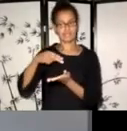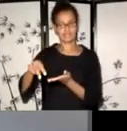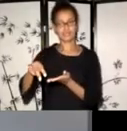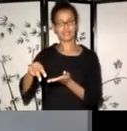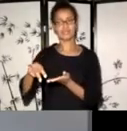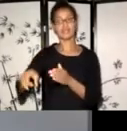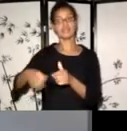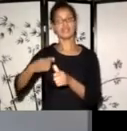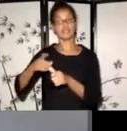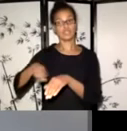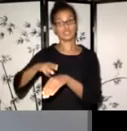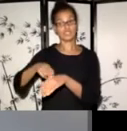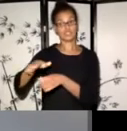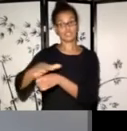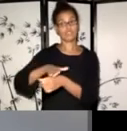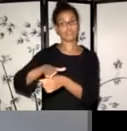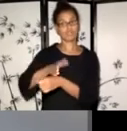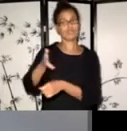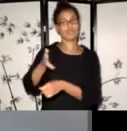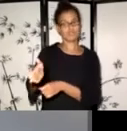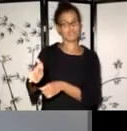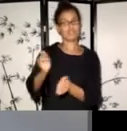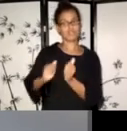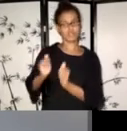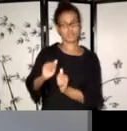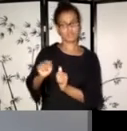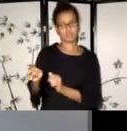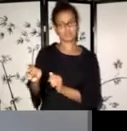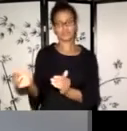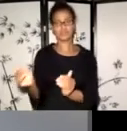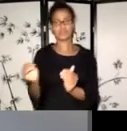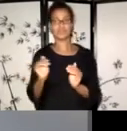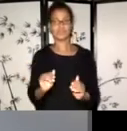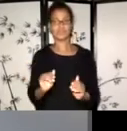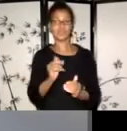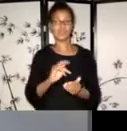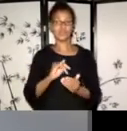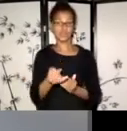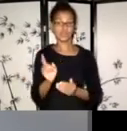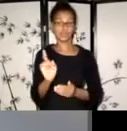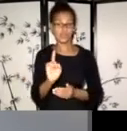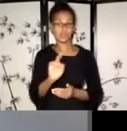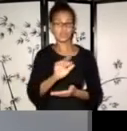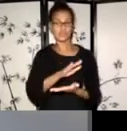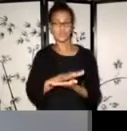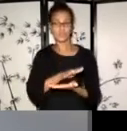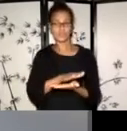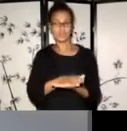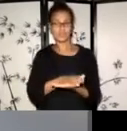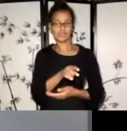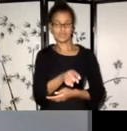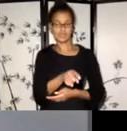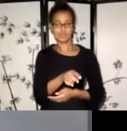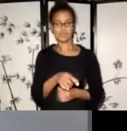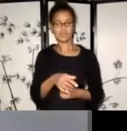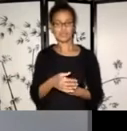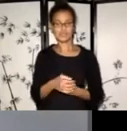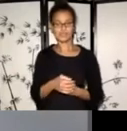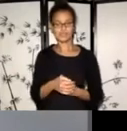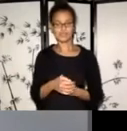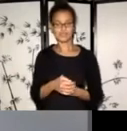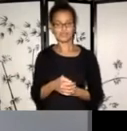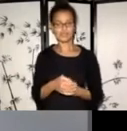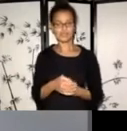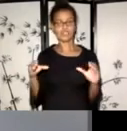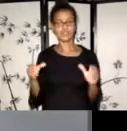Um, this is another project, uh, that took place in the schools with, um, uh, a collective, uh,